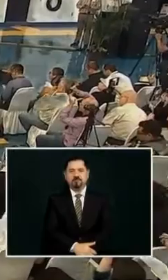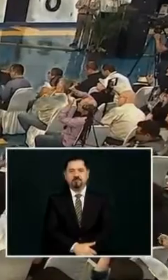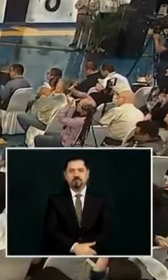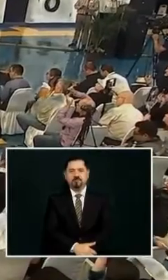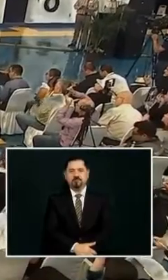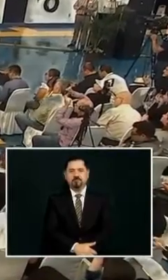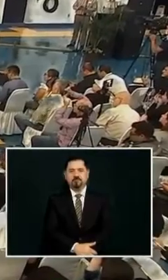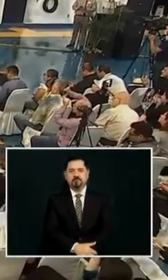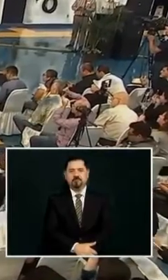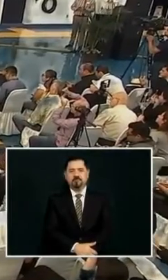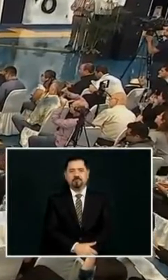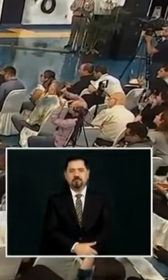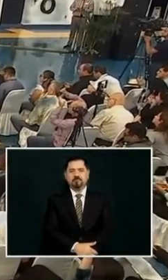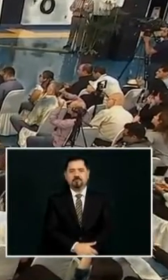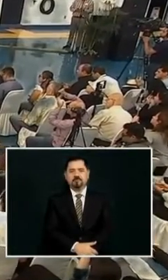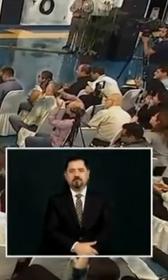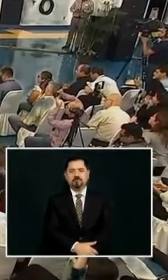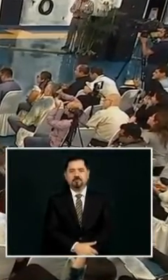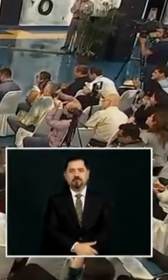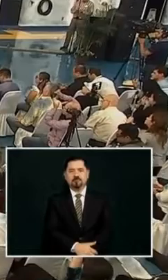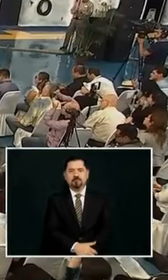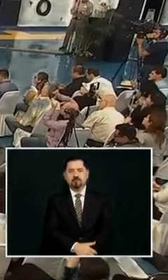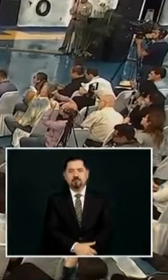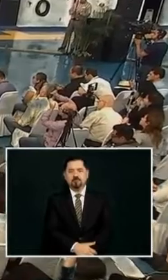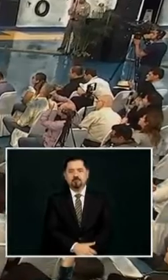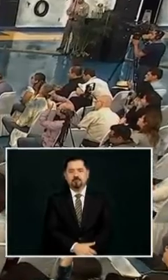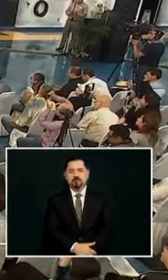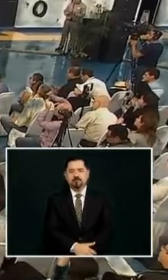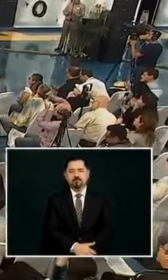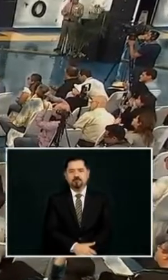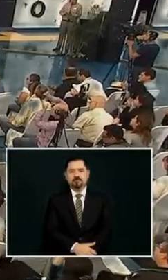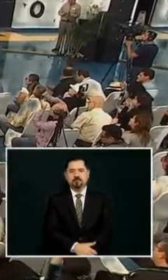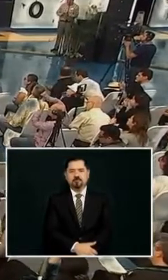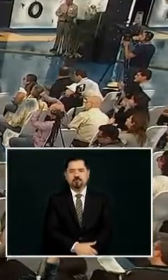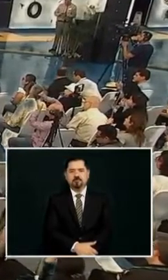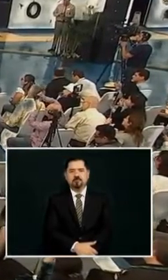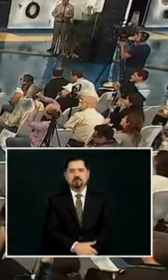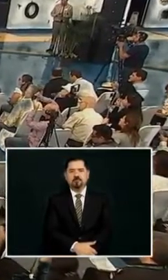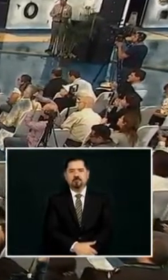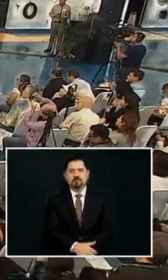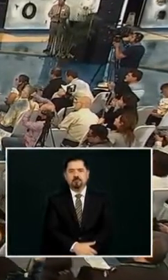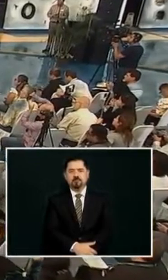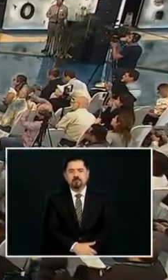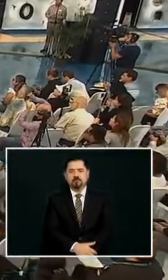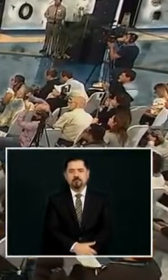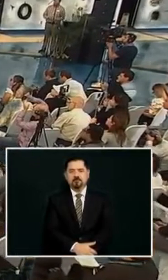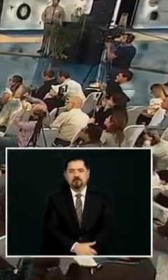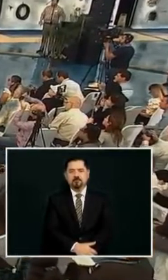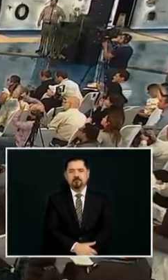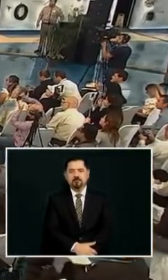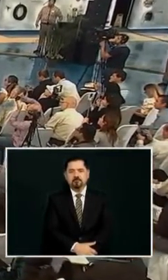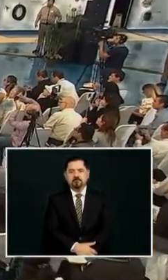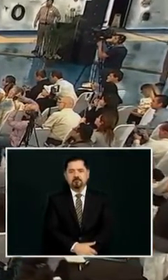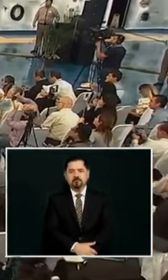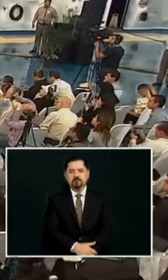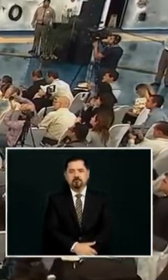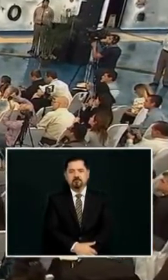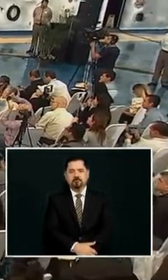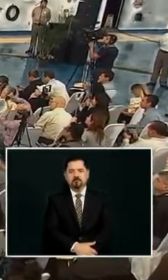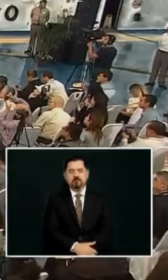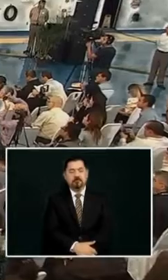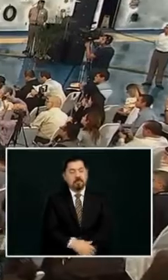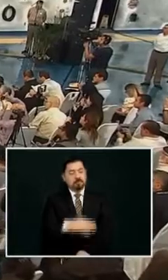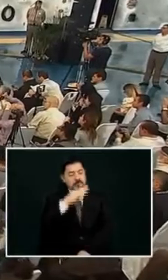um this is my regular setup um but well they're changing